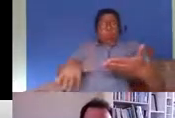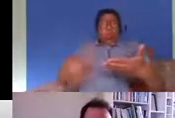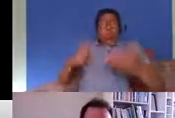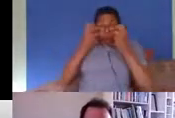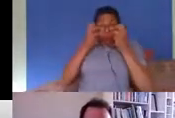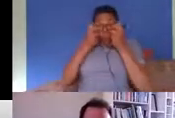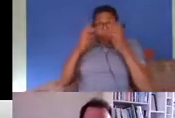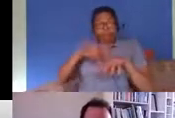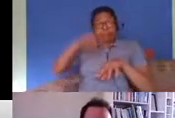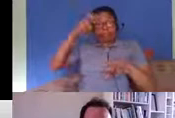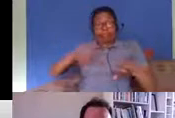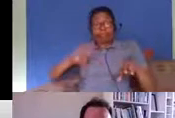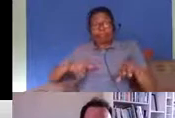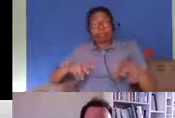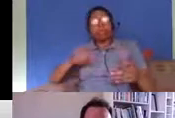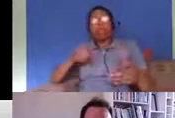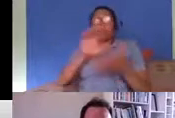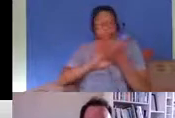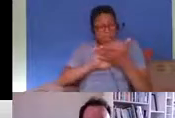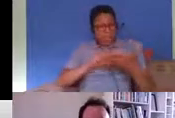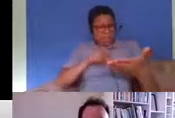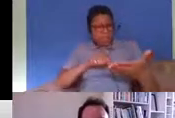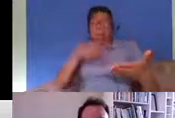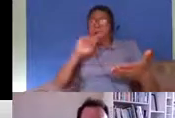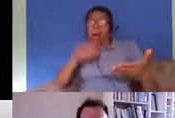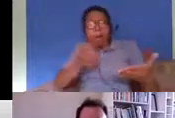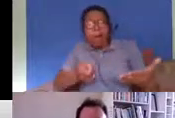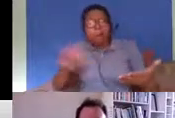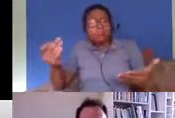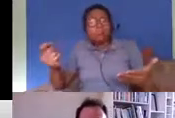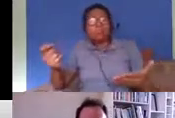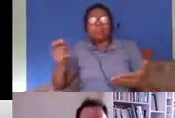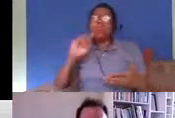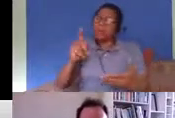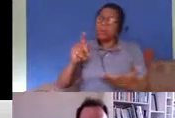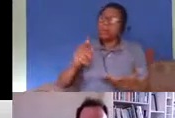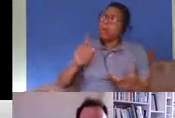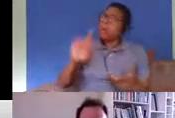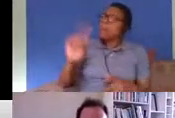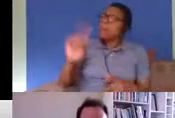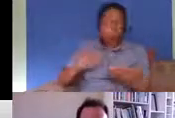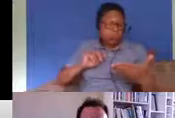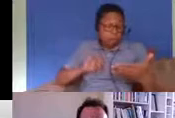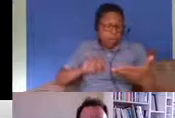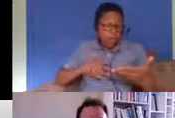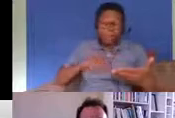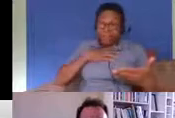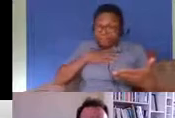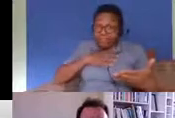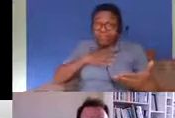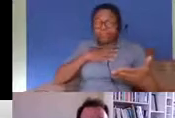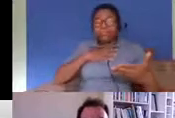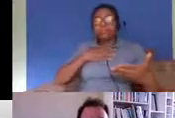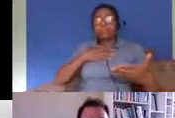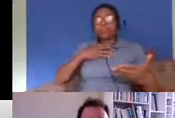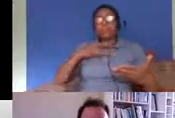back to over and over again i think the thing is that it doesn't put people off coming to the uk these kind of deterrent policies that we're seeing here um but it